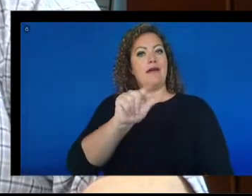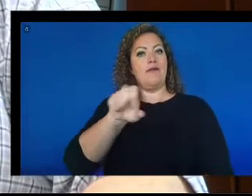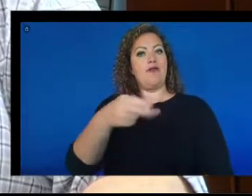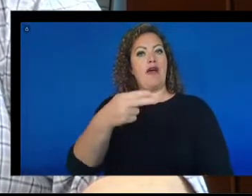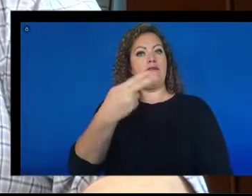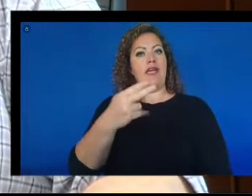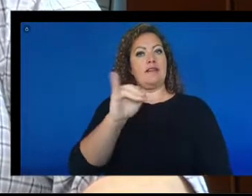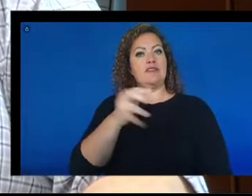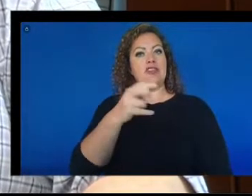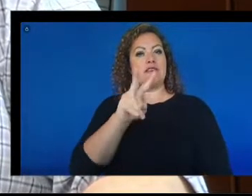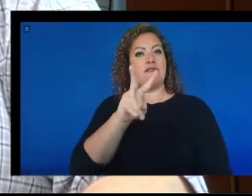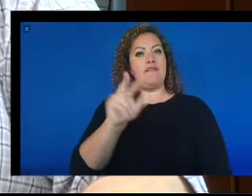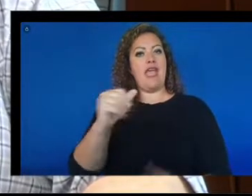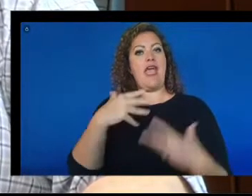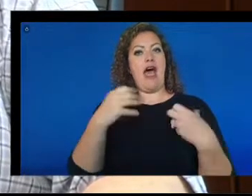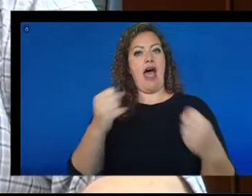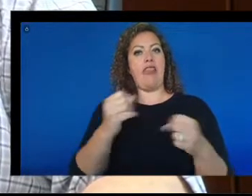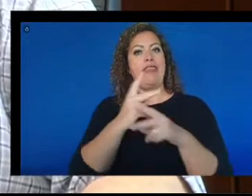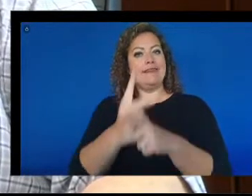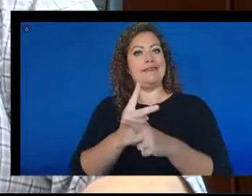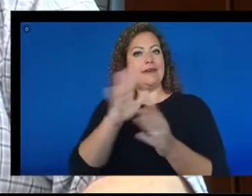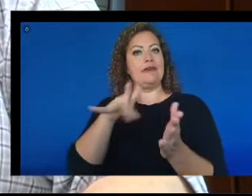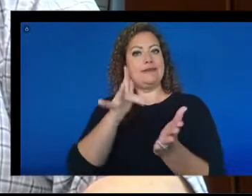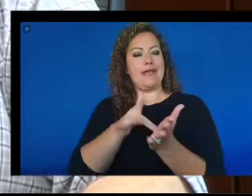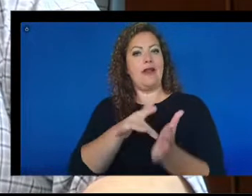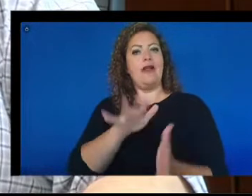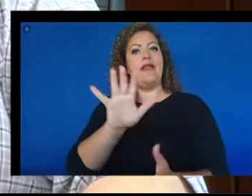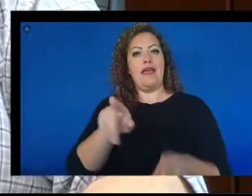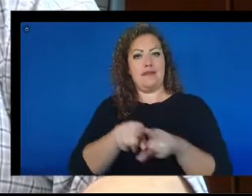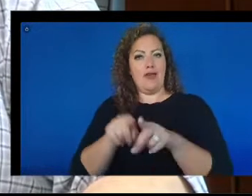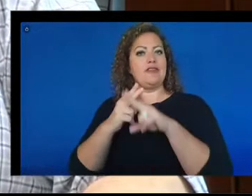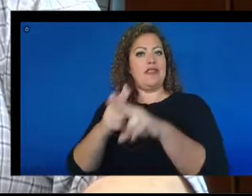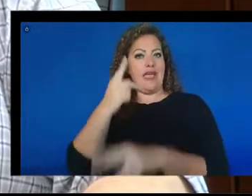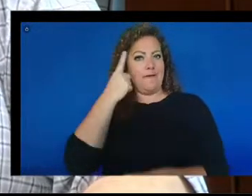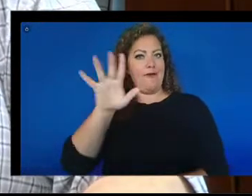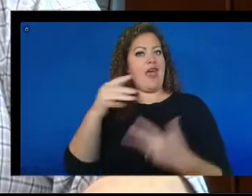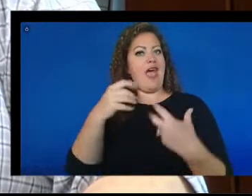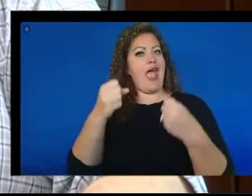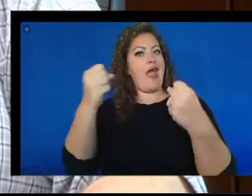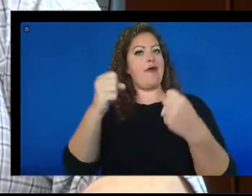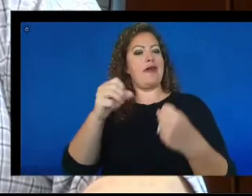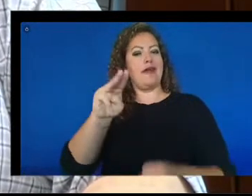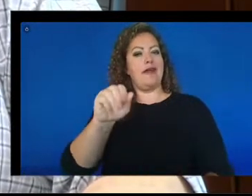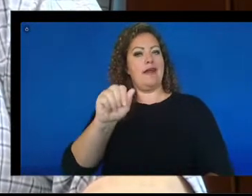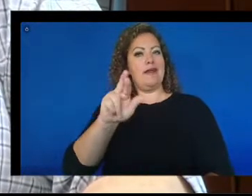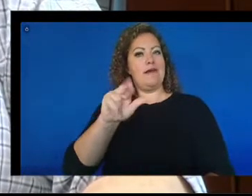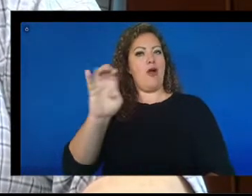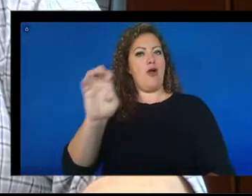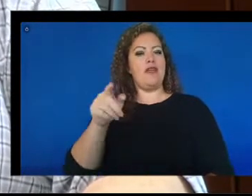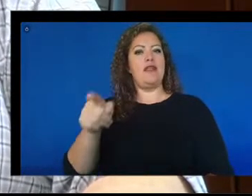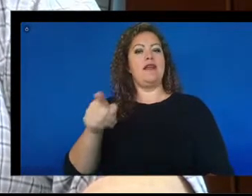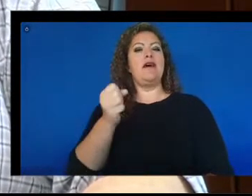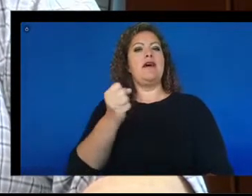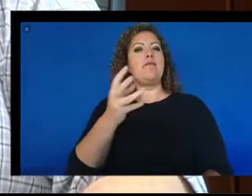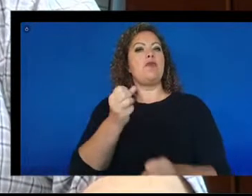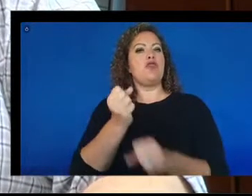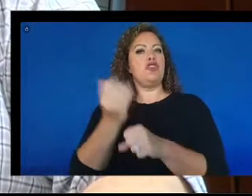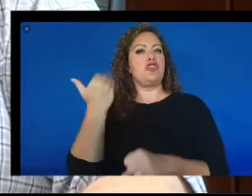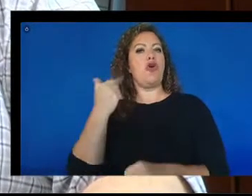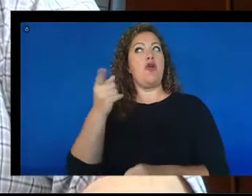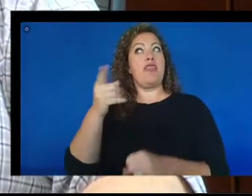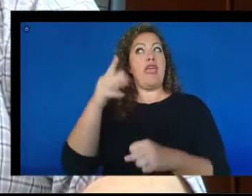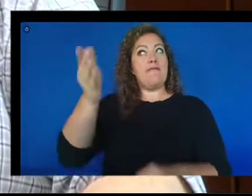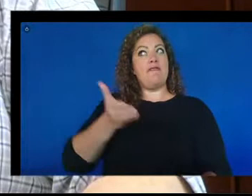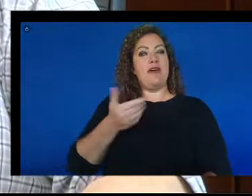Center, which is also named after that same heroic Marine. A couple of years ago, I was invited to sign up for